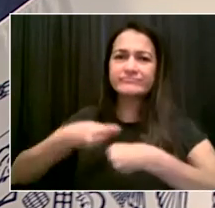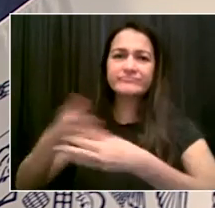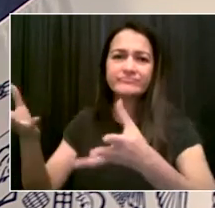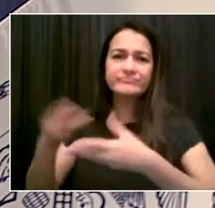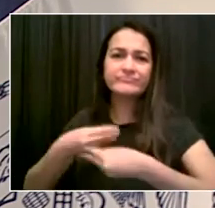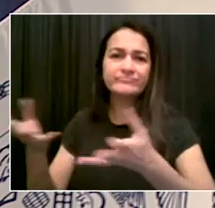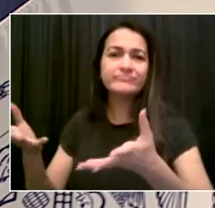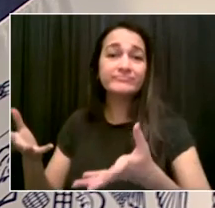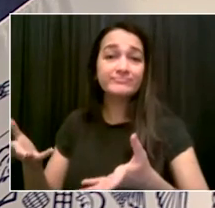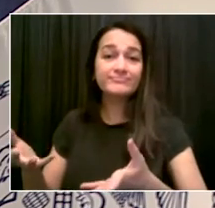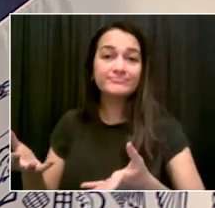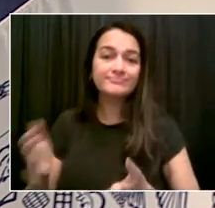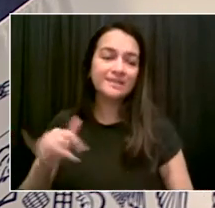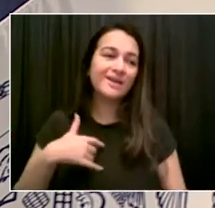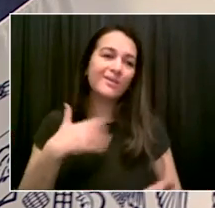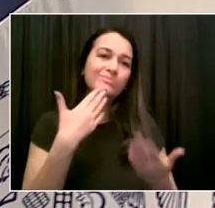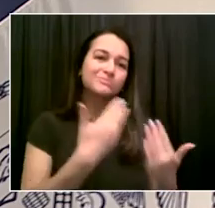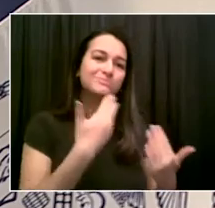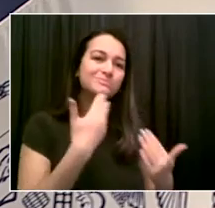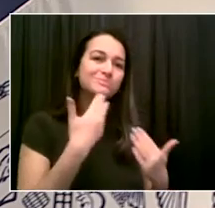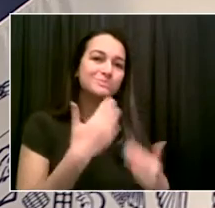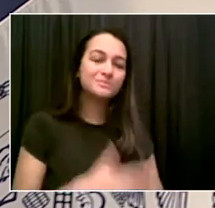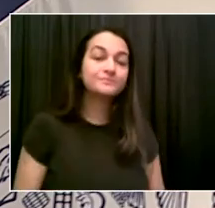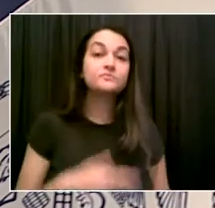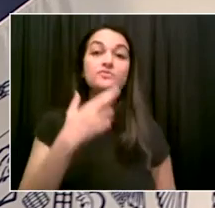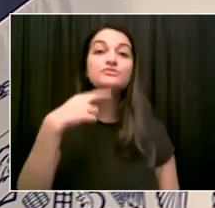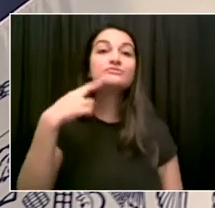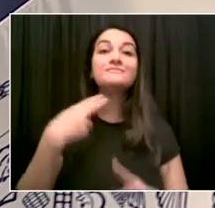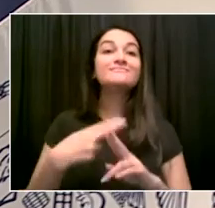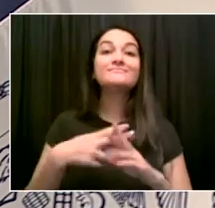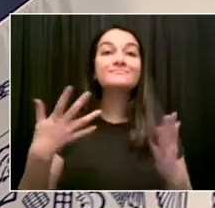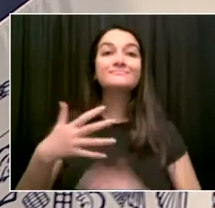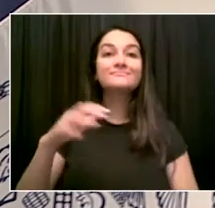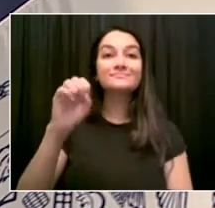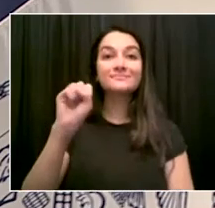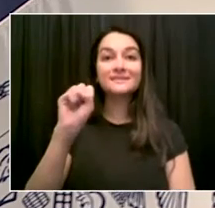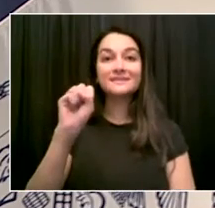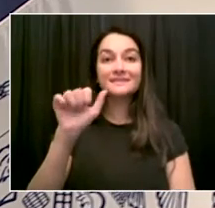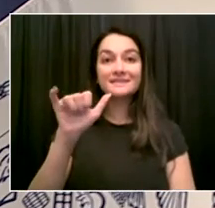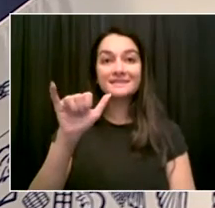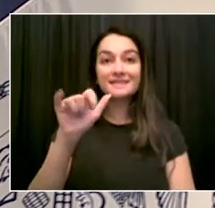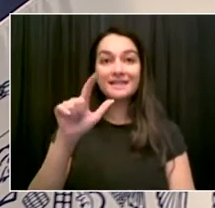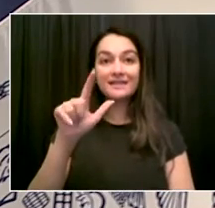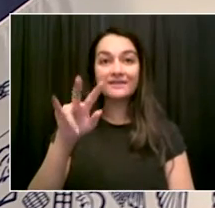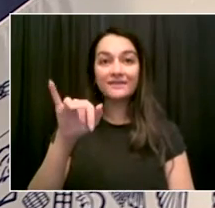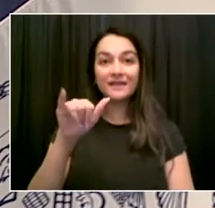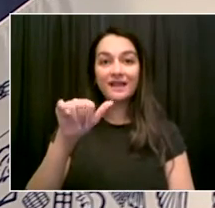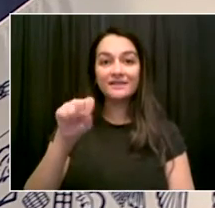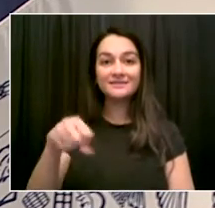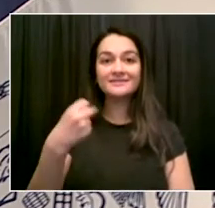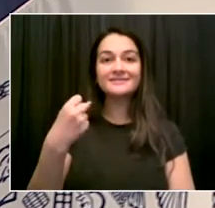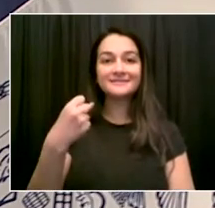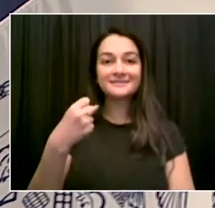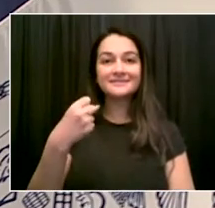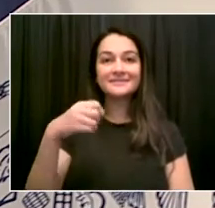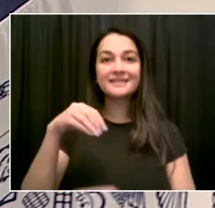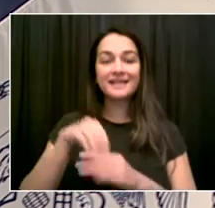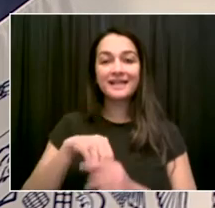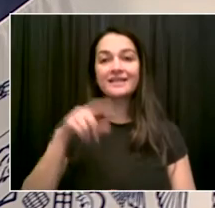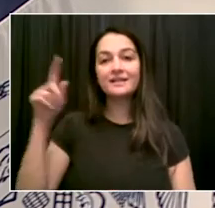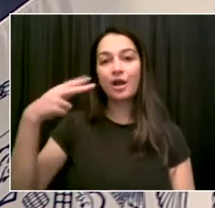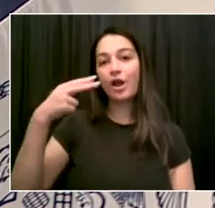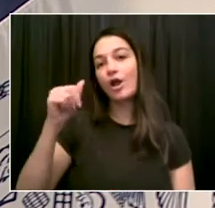in Harlem, my great pleasure to introduce Treness Woods Black. Baby, Anna, come get your phone. Hurry, hurry.